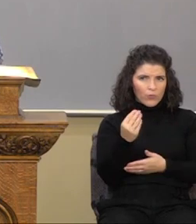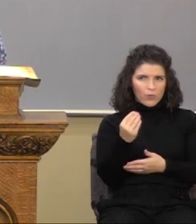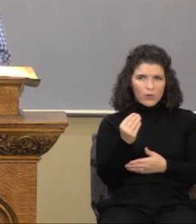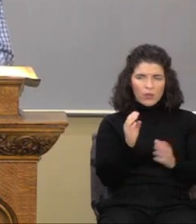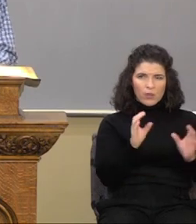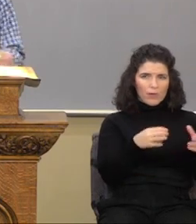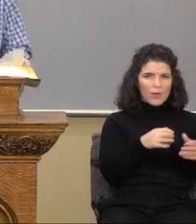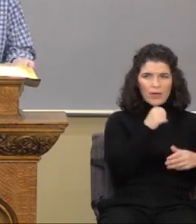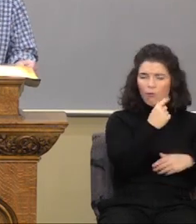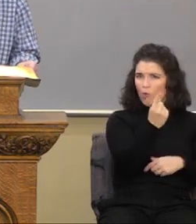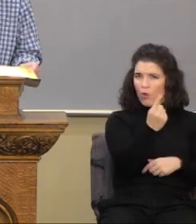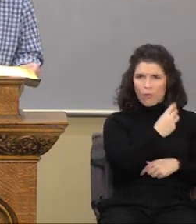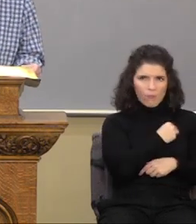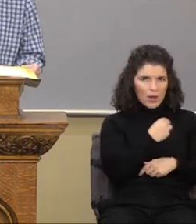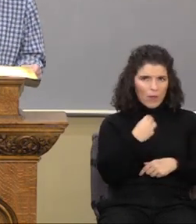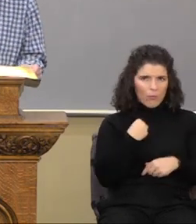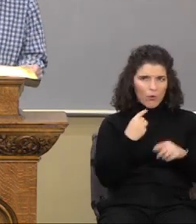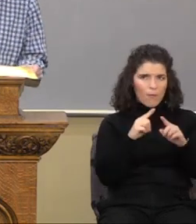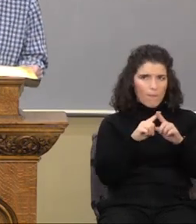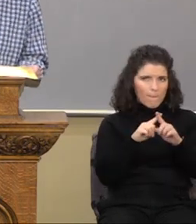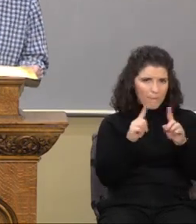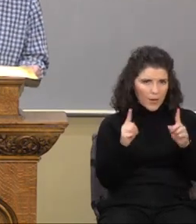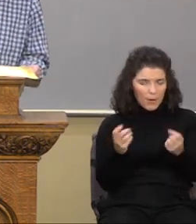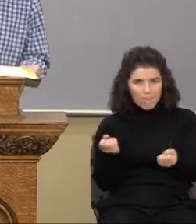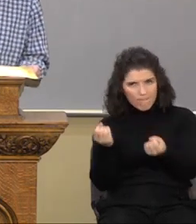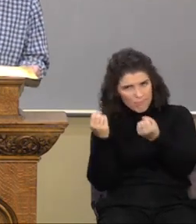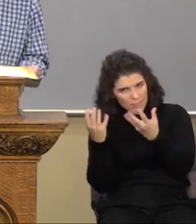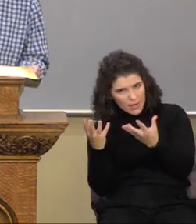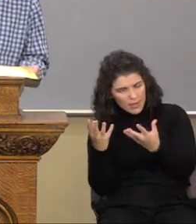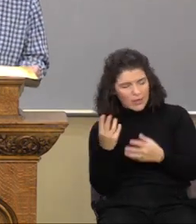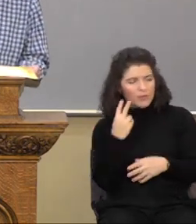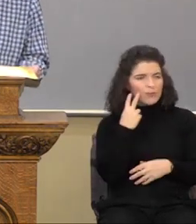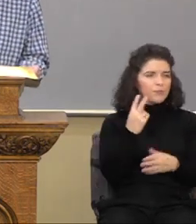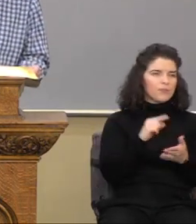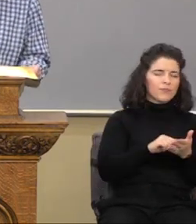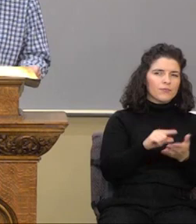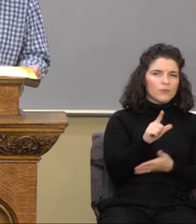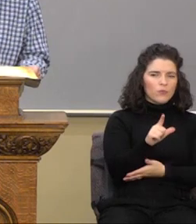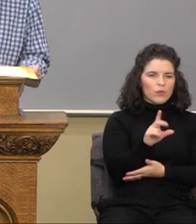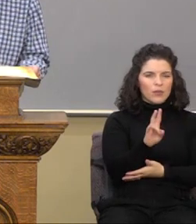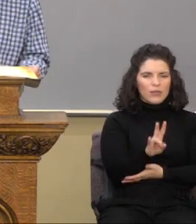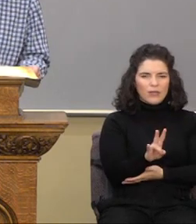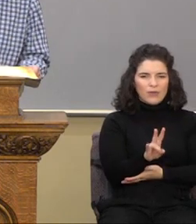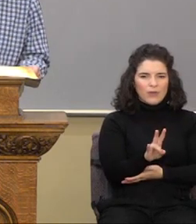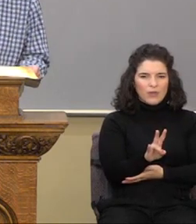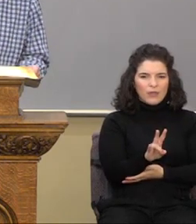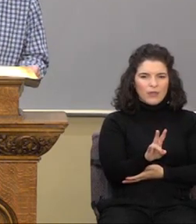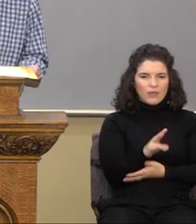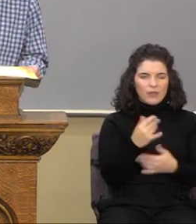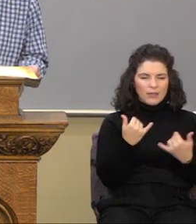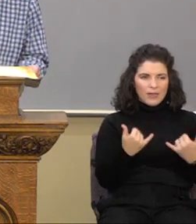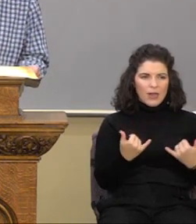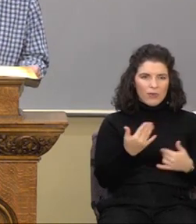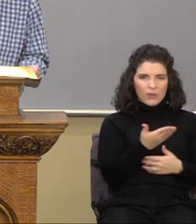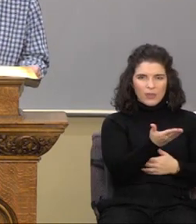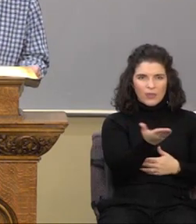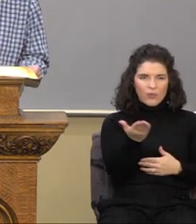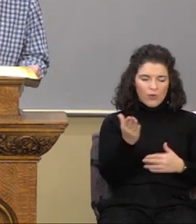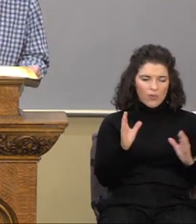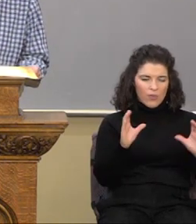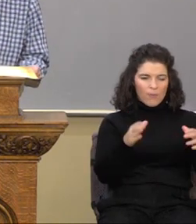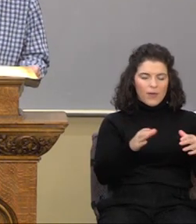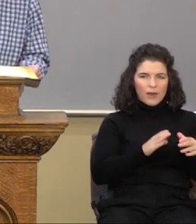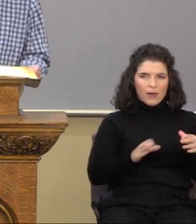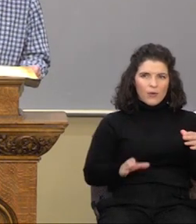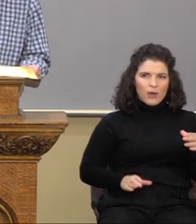is not one member, but many. Drop down to verse 27. Now ye are the body